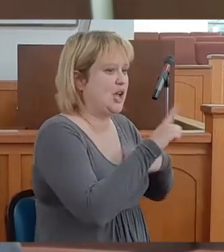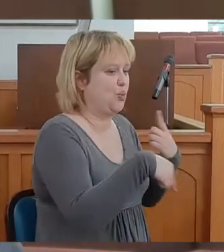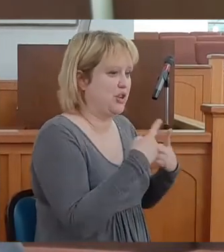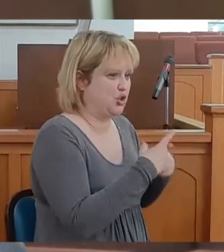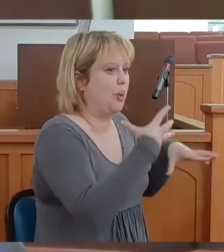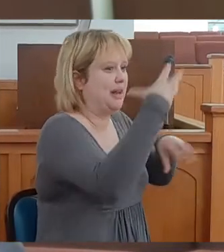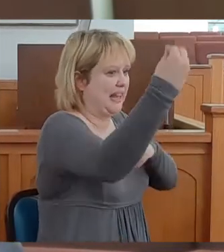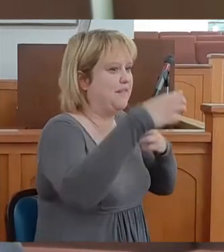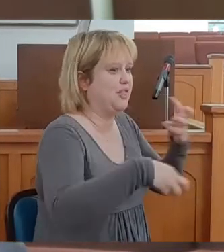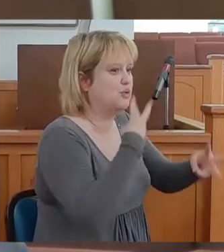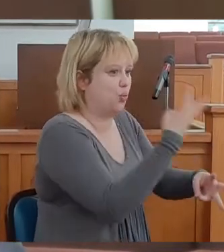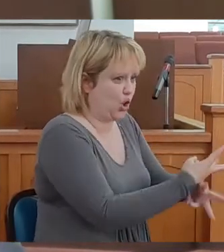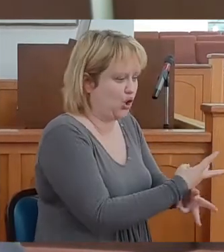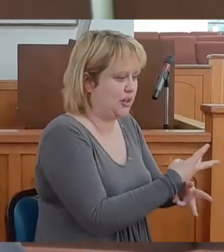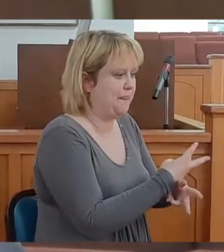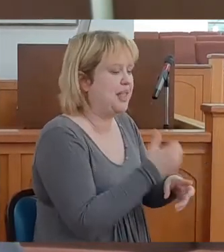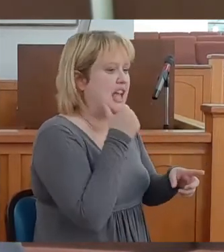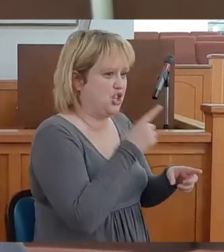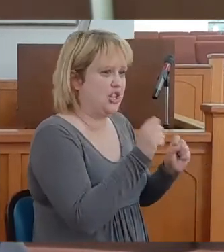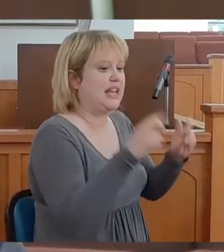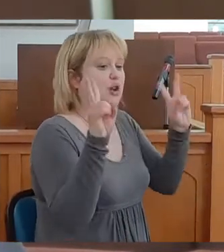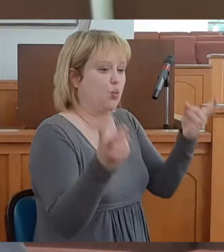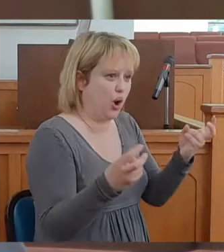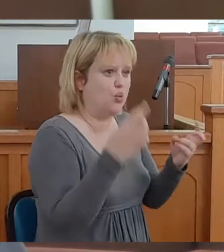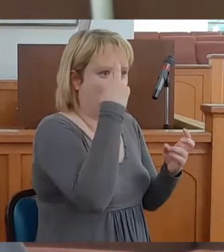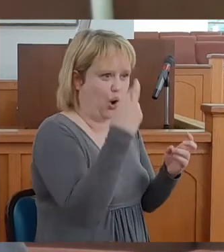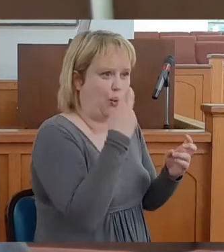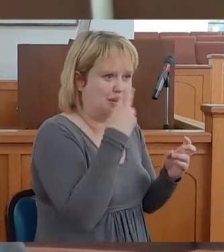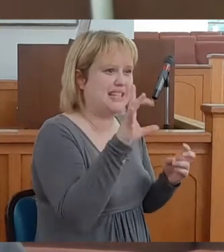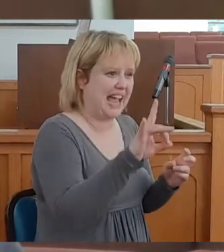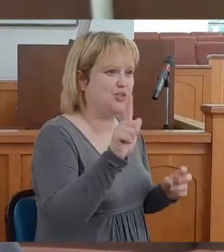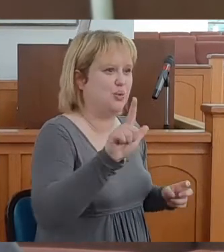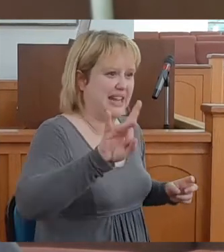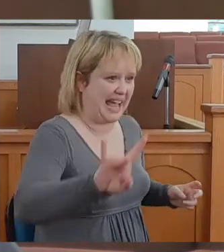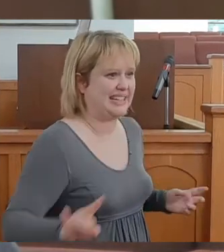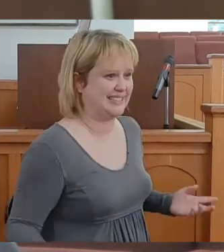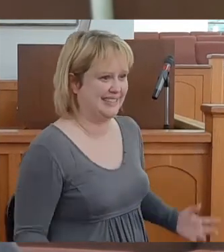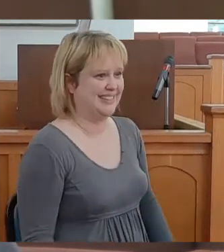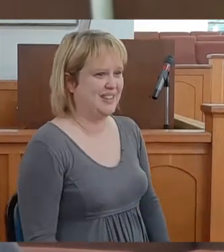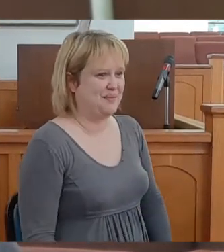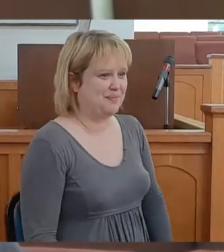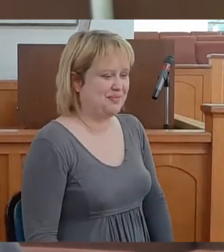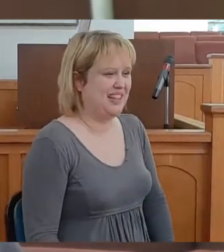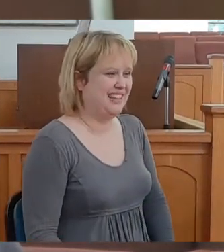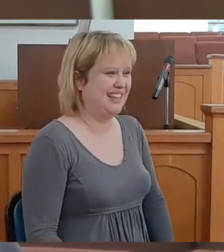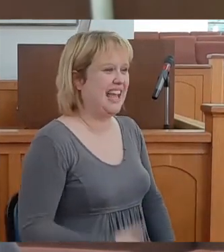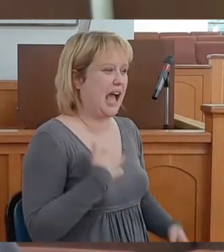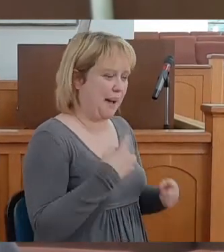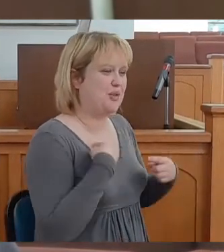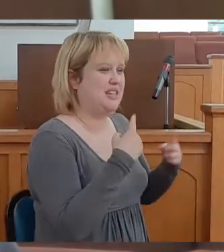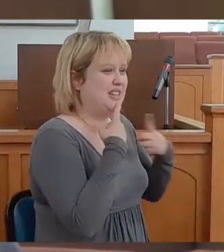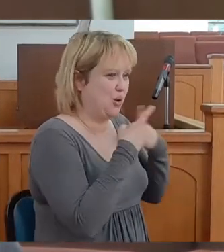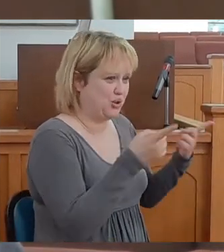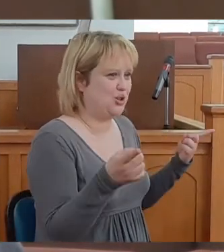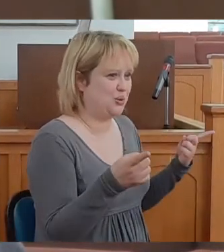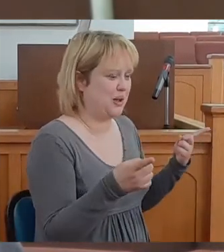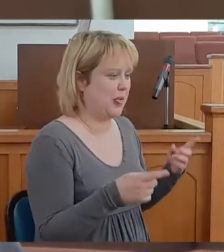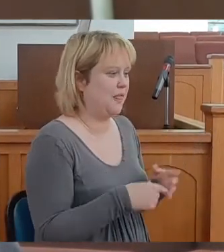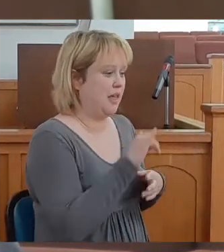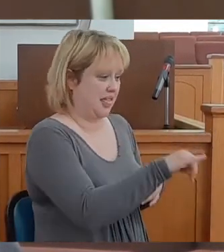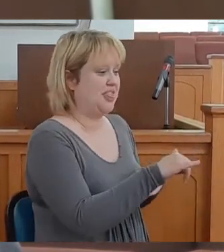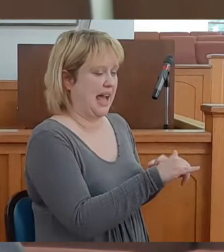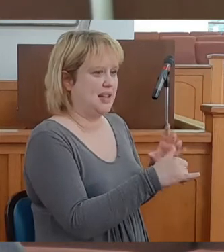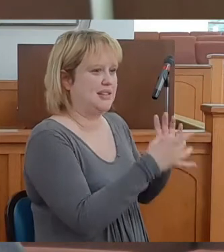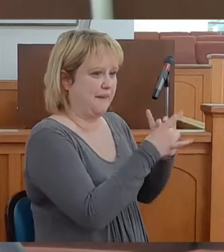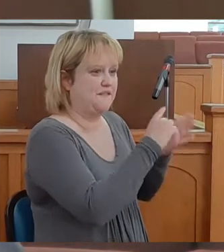be leaving this world, and she can quote Romans 8.28. I'm going to tell you, that